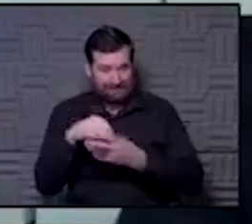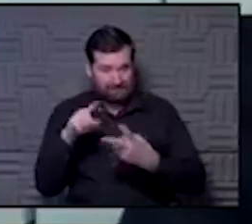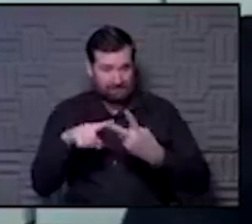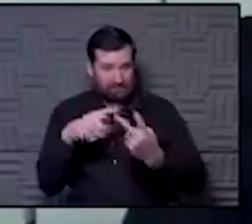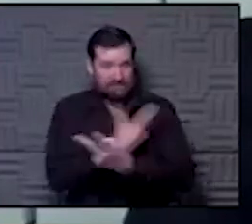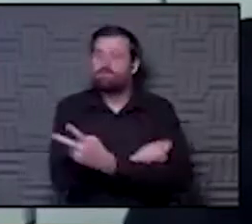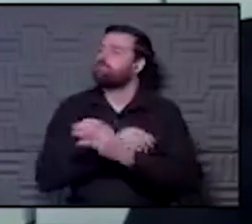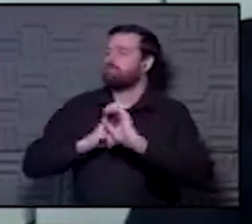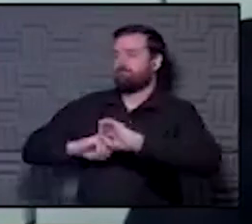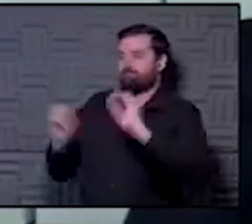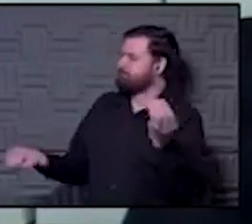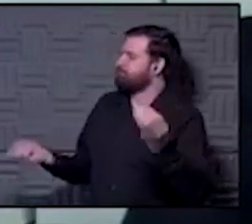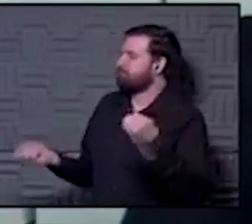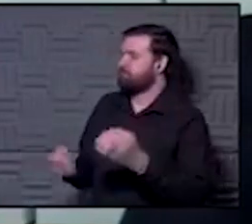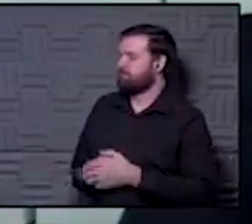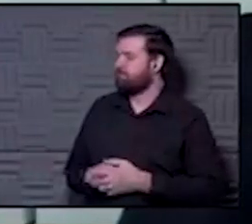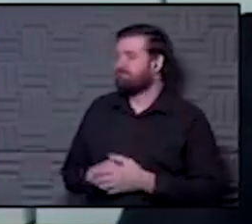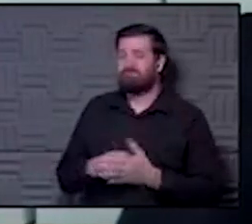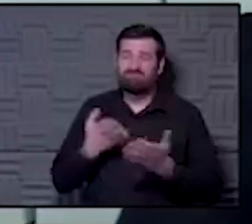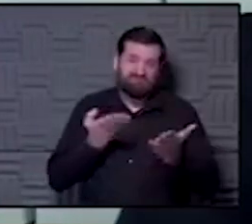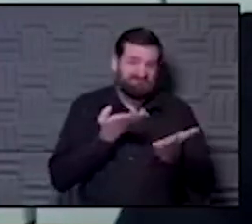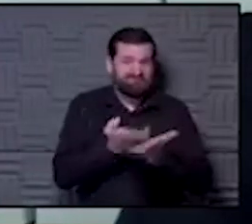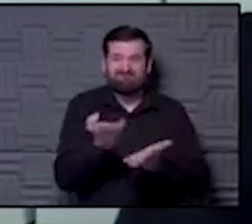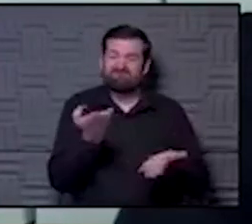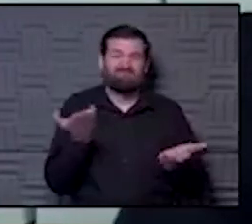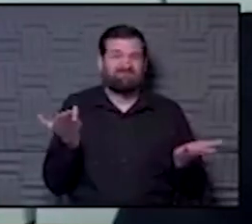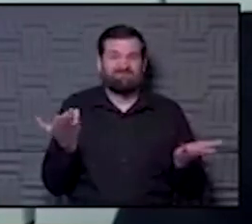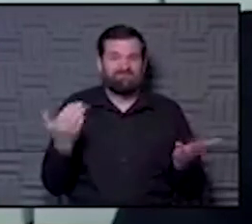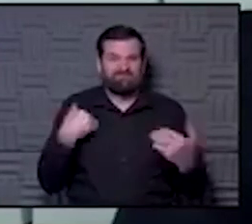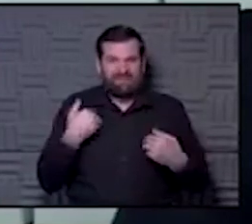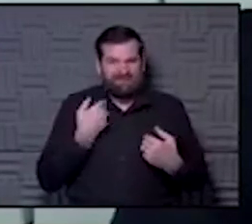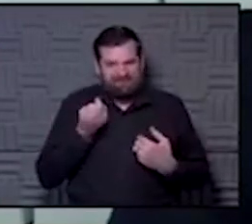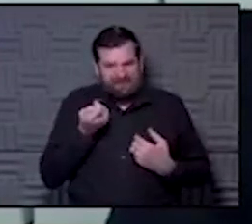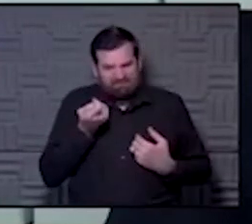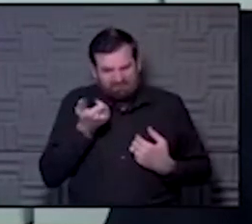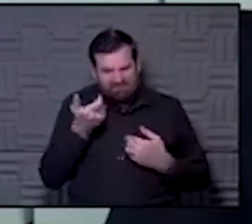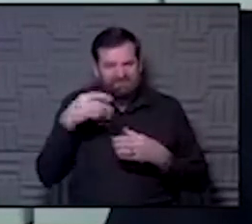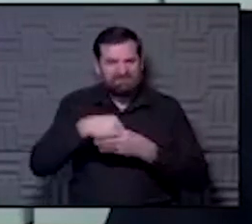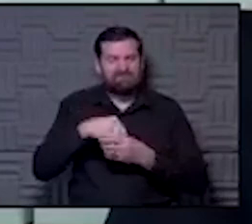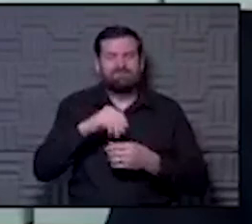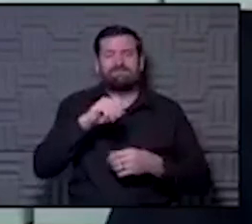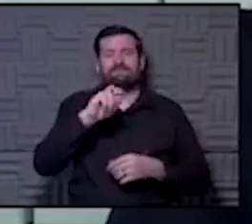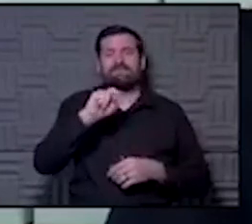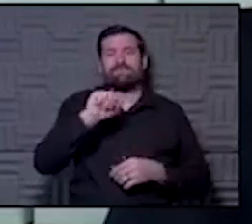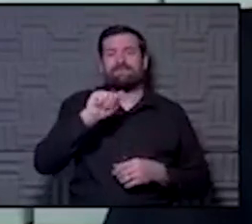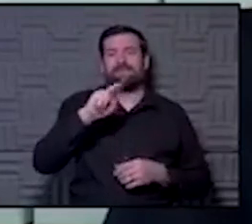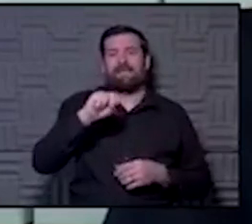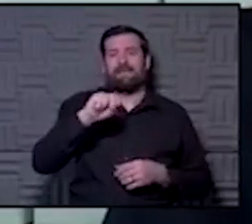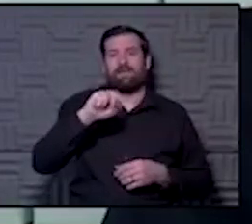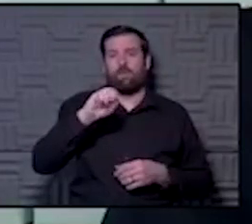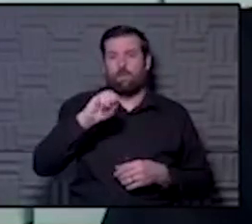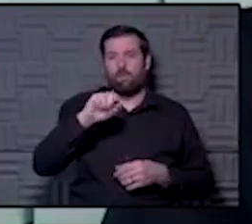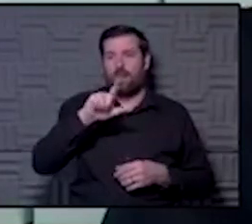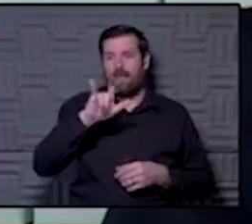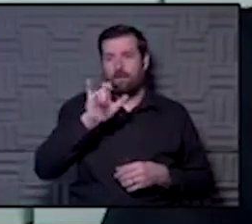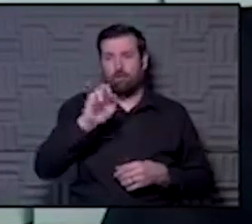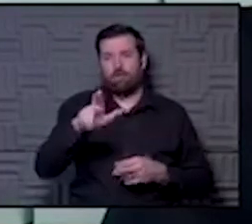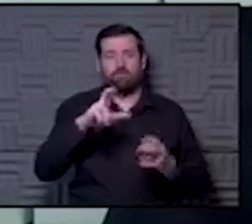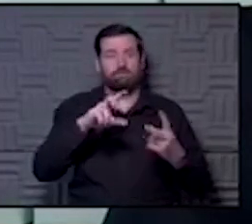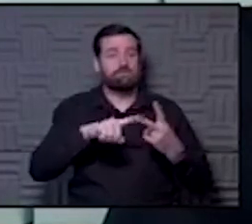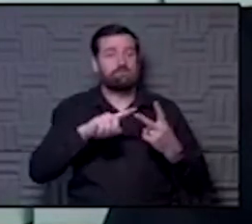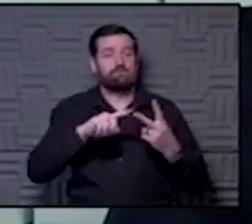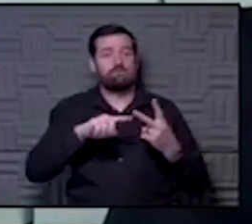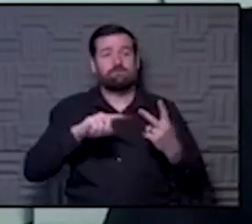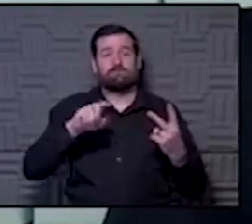there's no fetal tissue in these vaccines. In fact, the vaccines have very little in them at all. They've got a lipid nanolator and the mRNA that Dr. Ault was referring to,